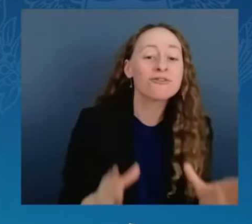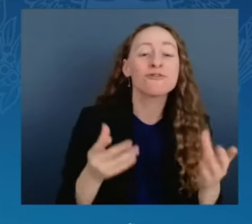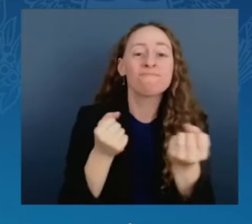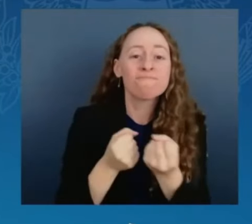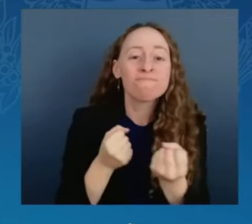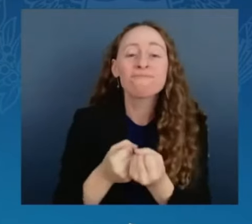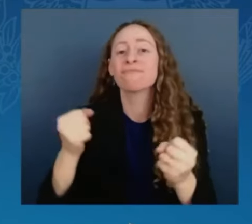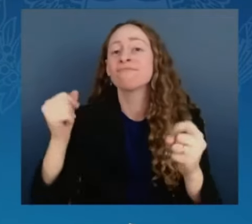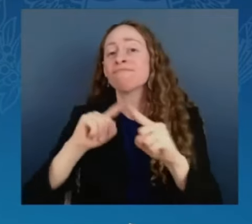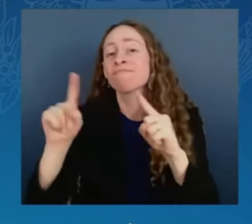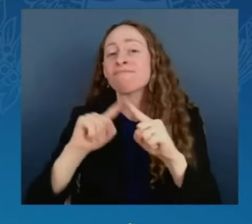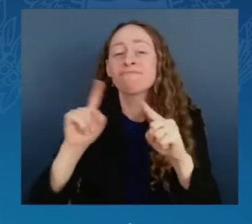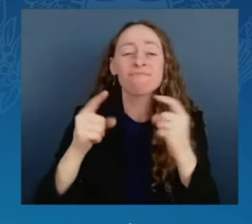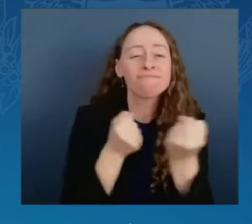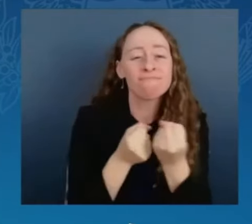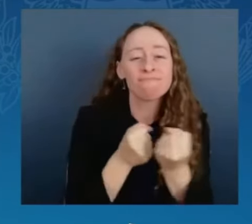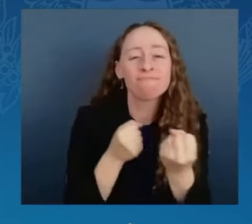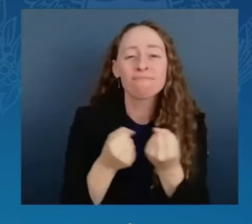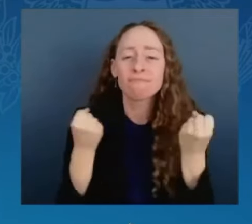again, let us give them a round of applause.